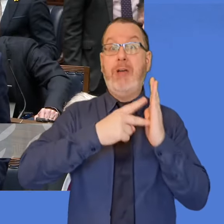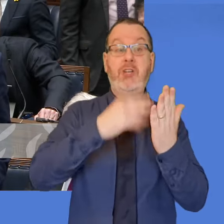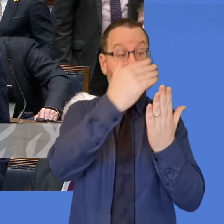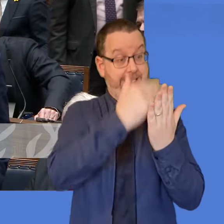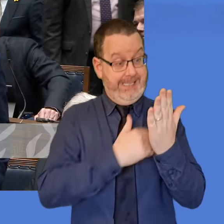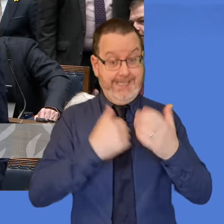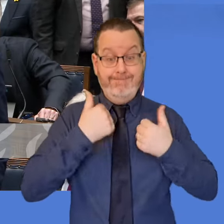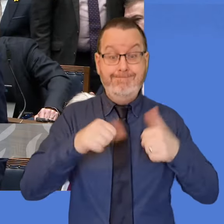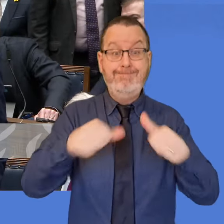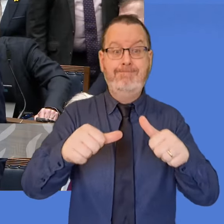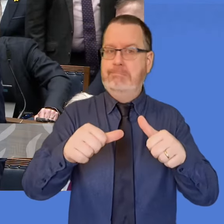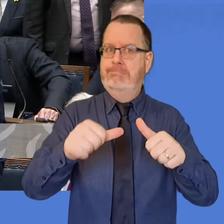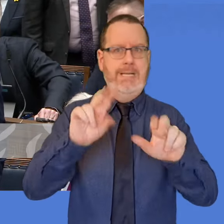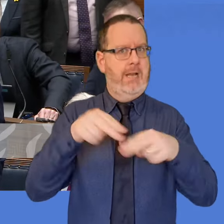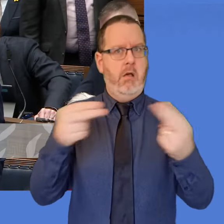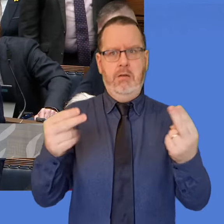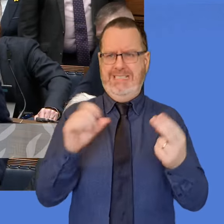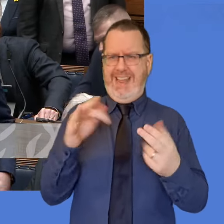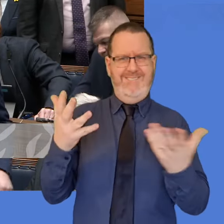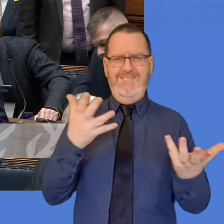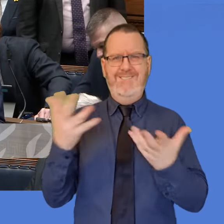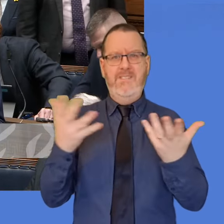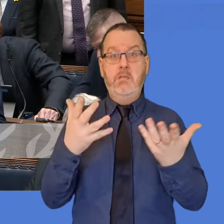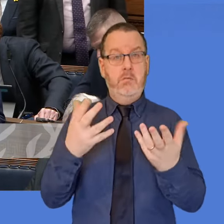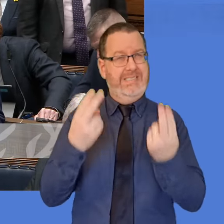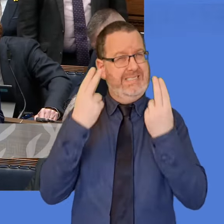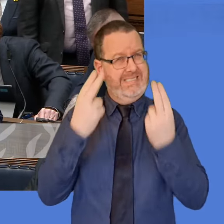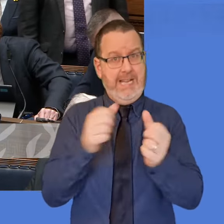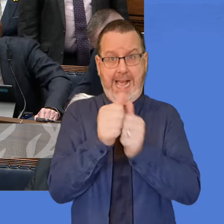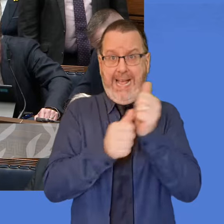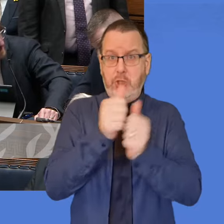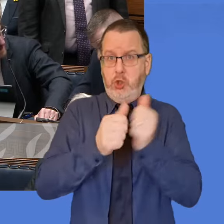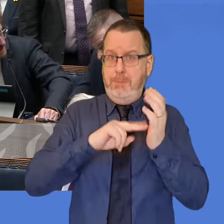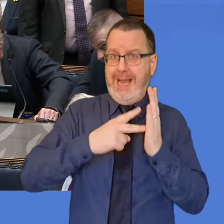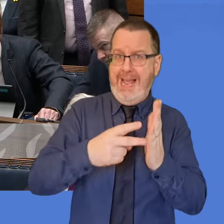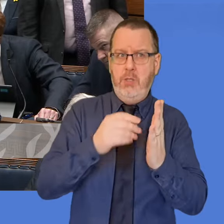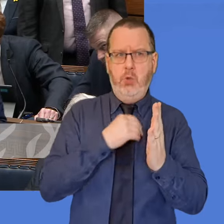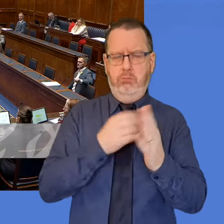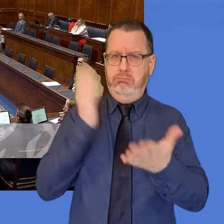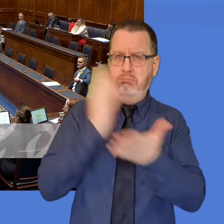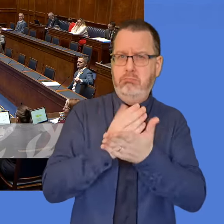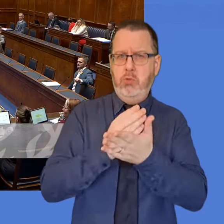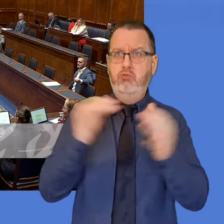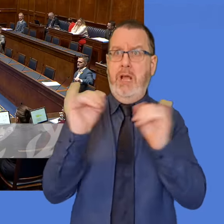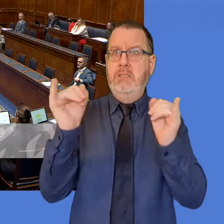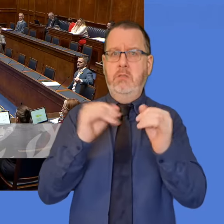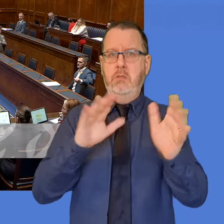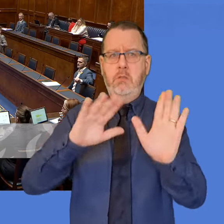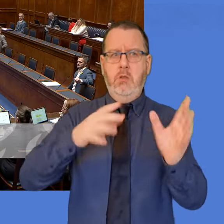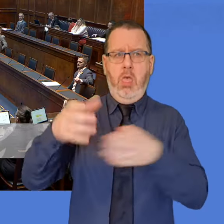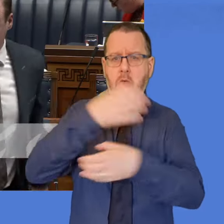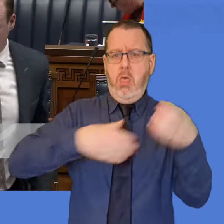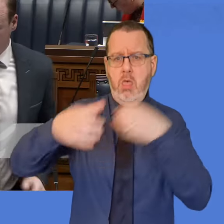or getting them completed. When will the minister publish an action plan to turn the staff crisis in his department around? Minister,